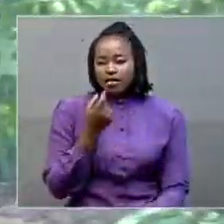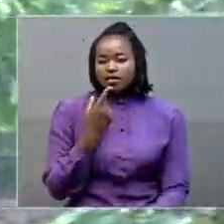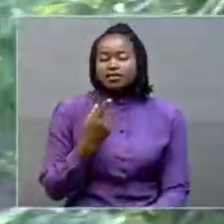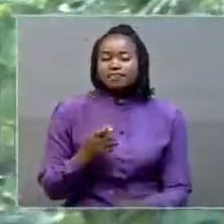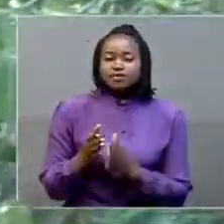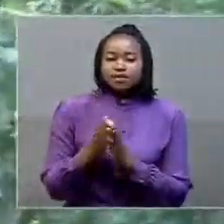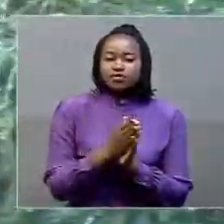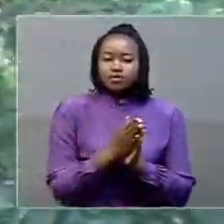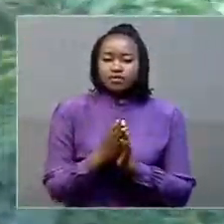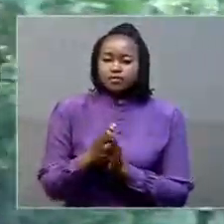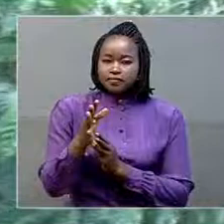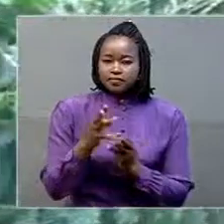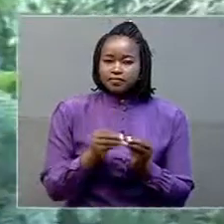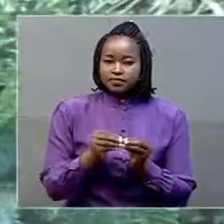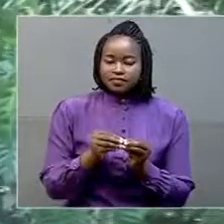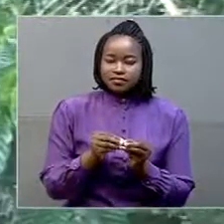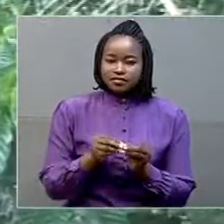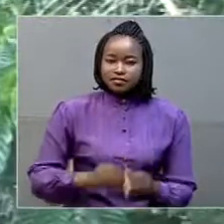for UBC News.